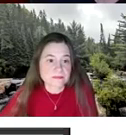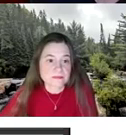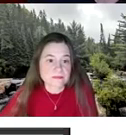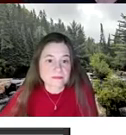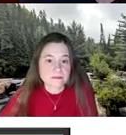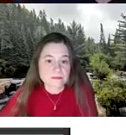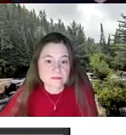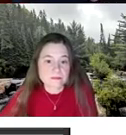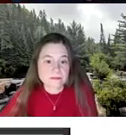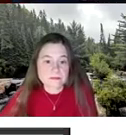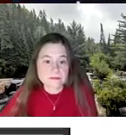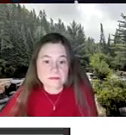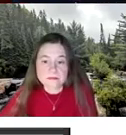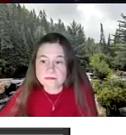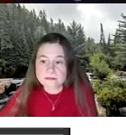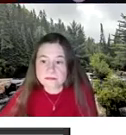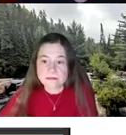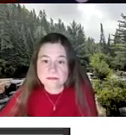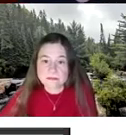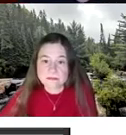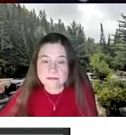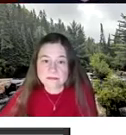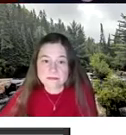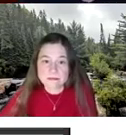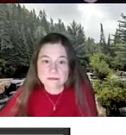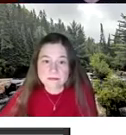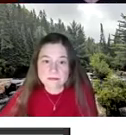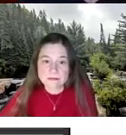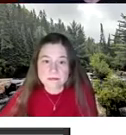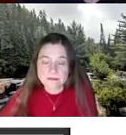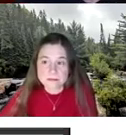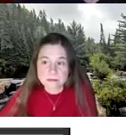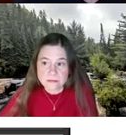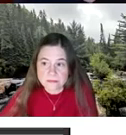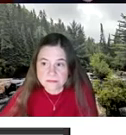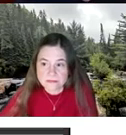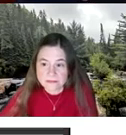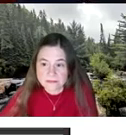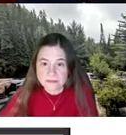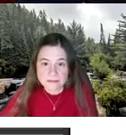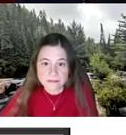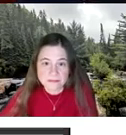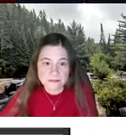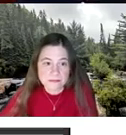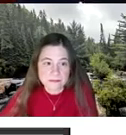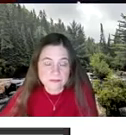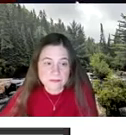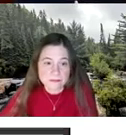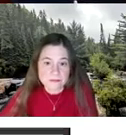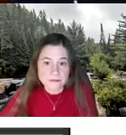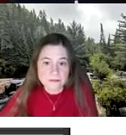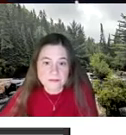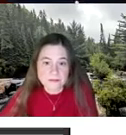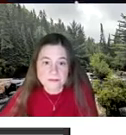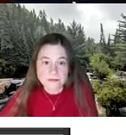leggett barok akush melena sheikaita and don donald ringe all of the university of